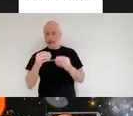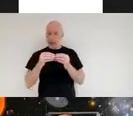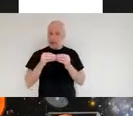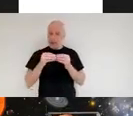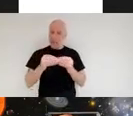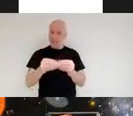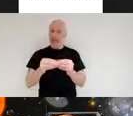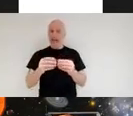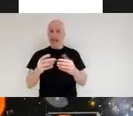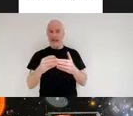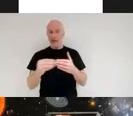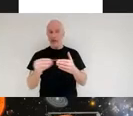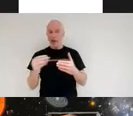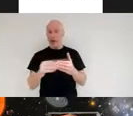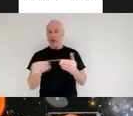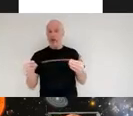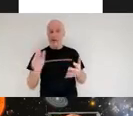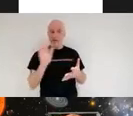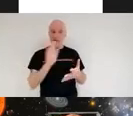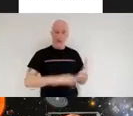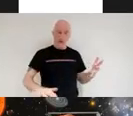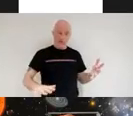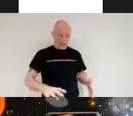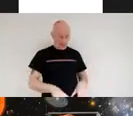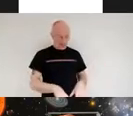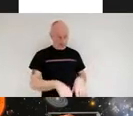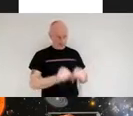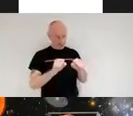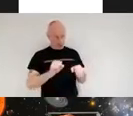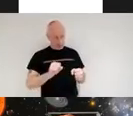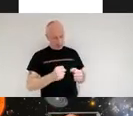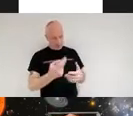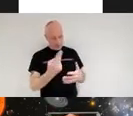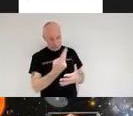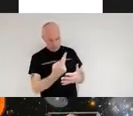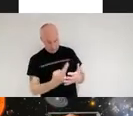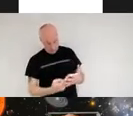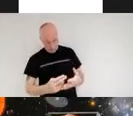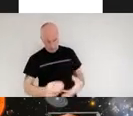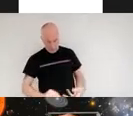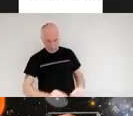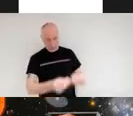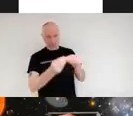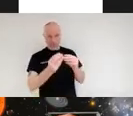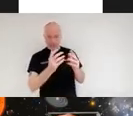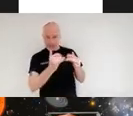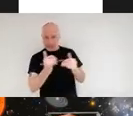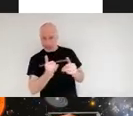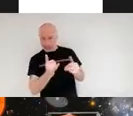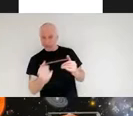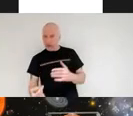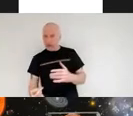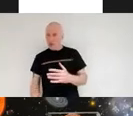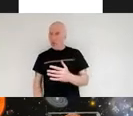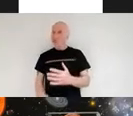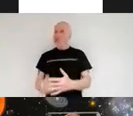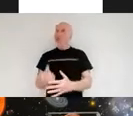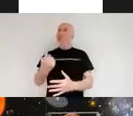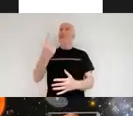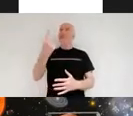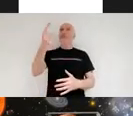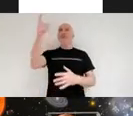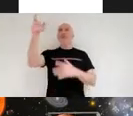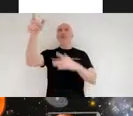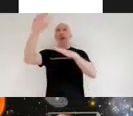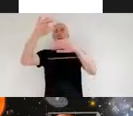implementation construction testing launch and all of the costs for the people that will be involved